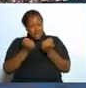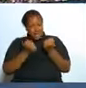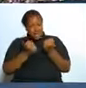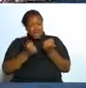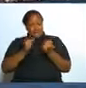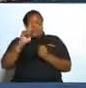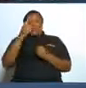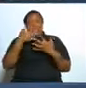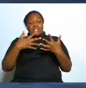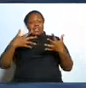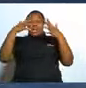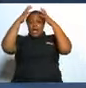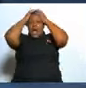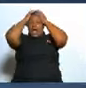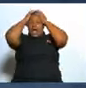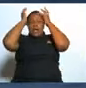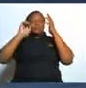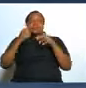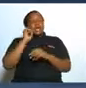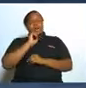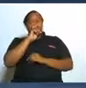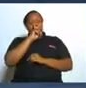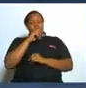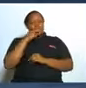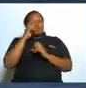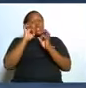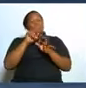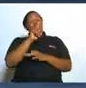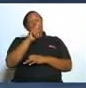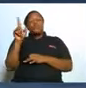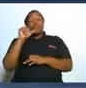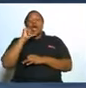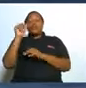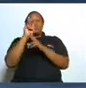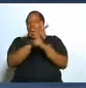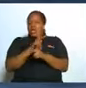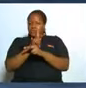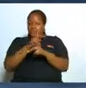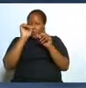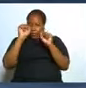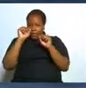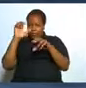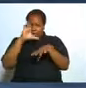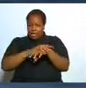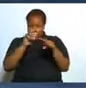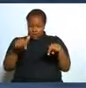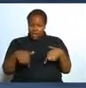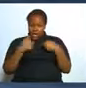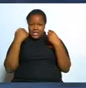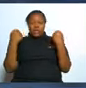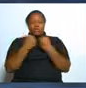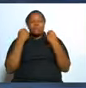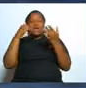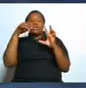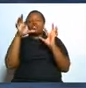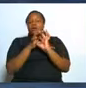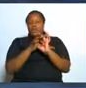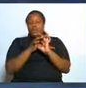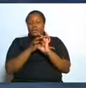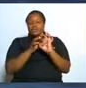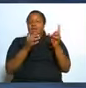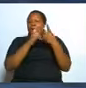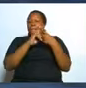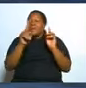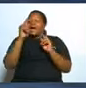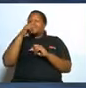what is this so if you are not careful you will find yourself somewhere but a man because